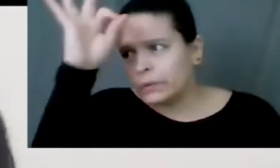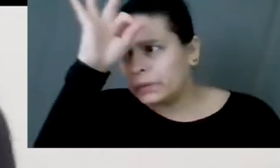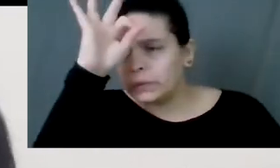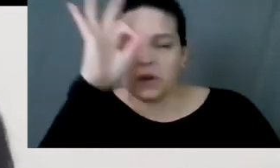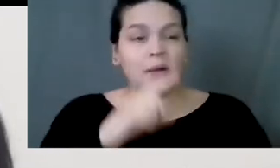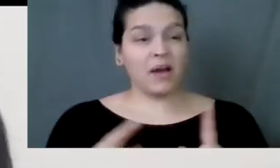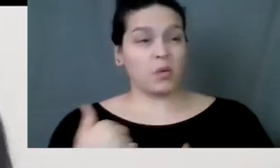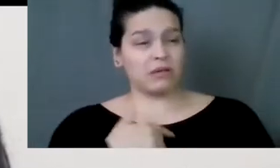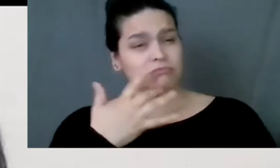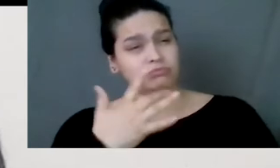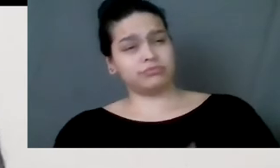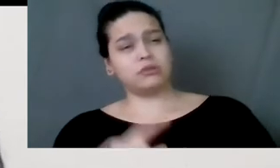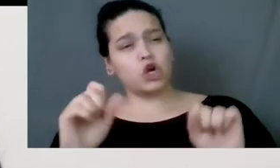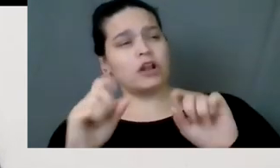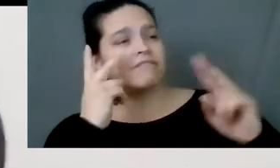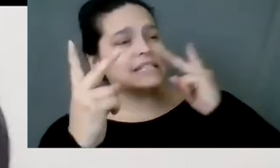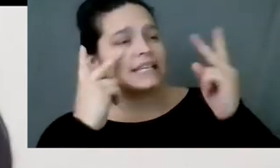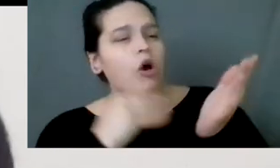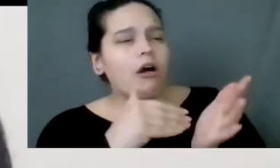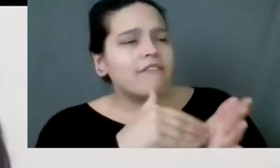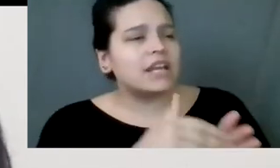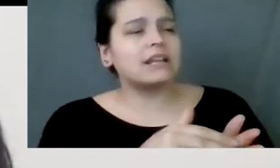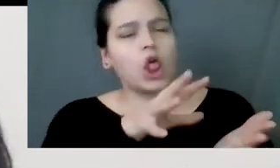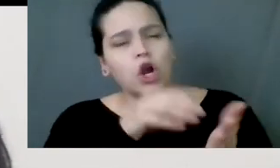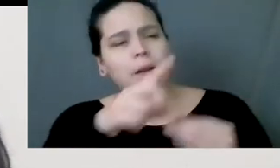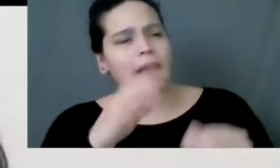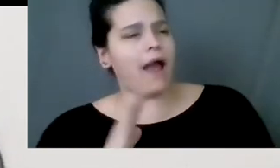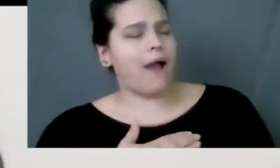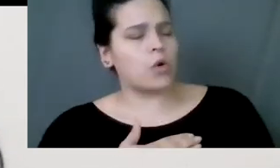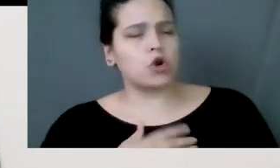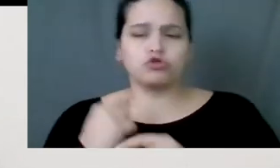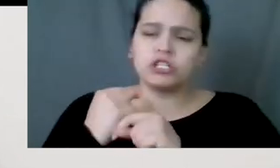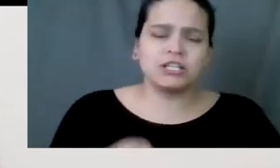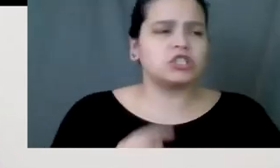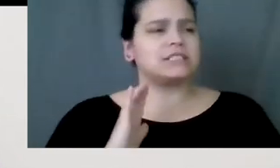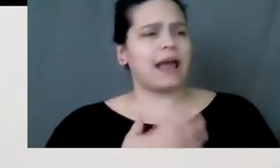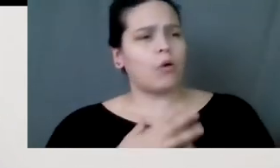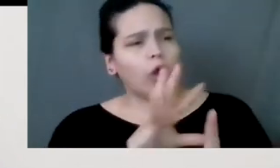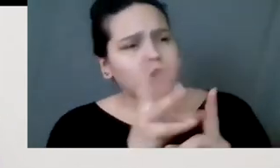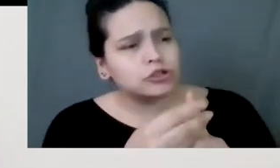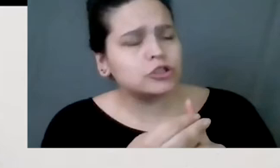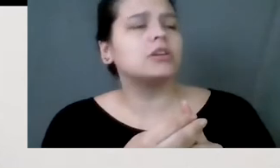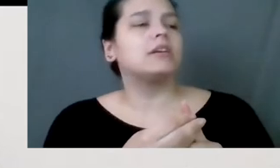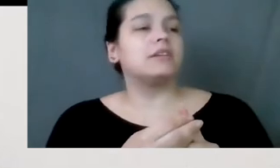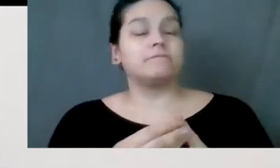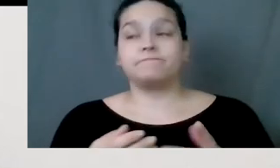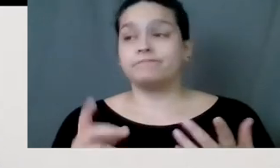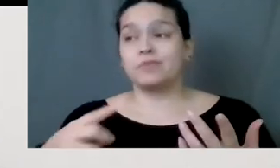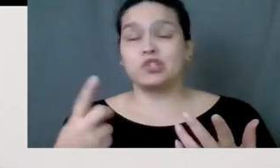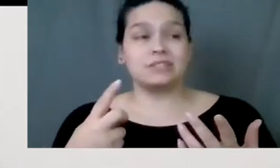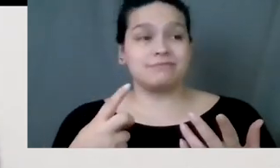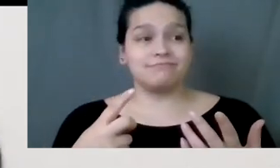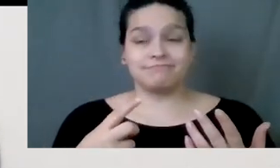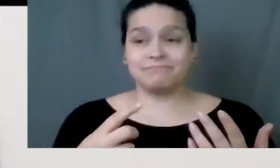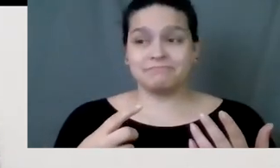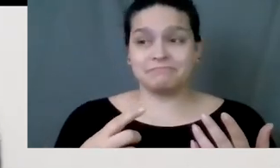given time and learn about it, even if it meant going there and actually